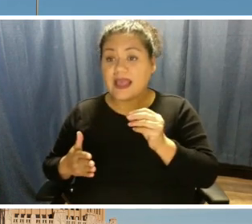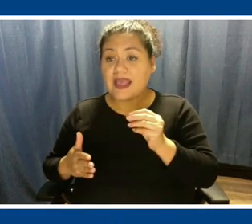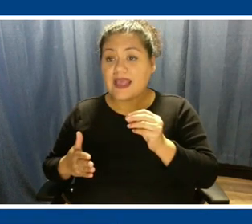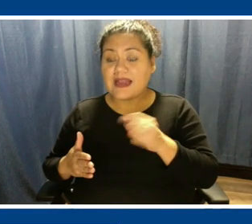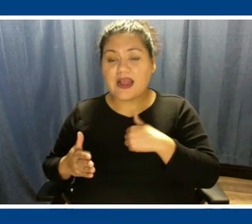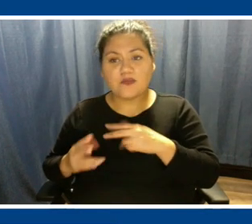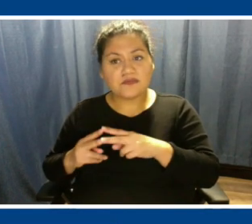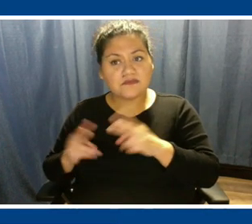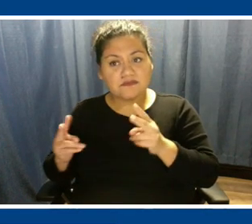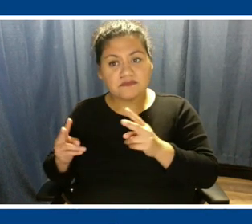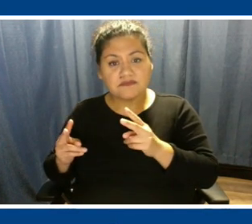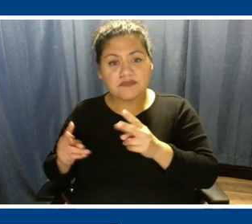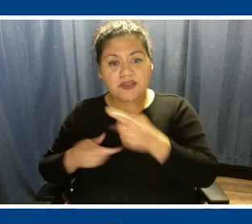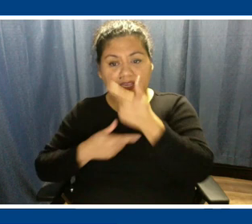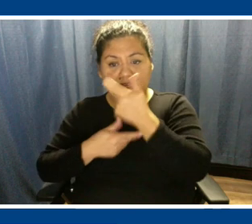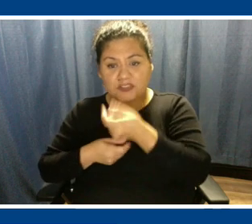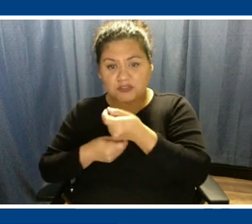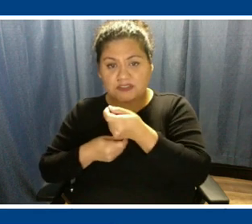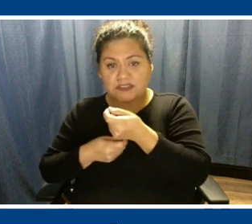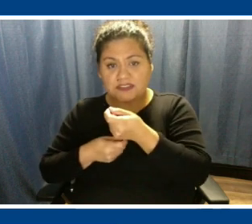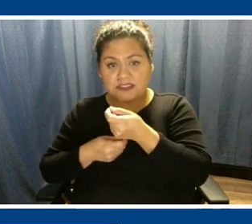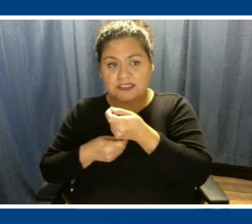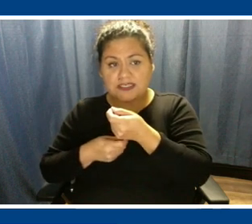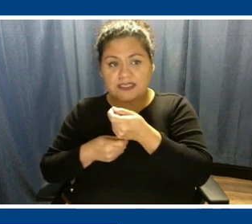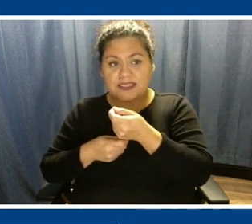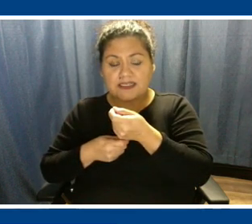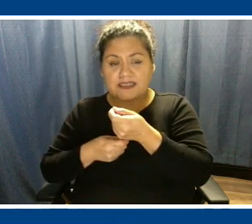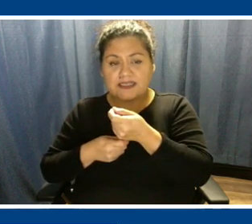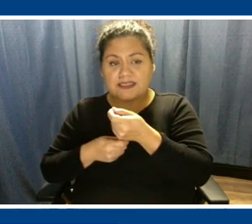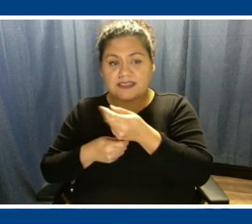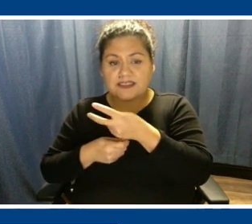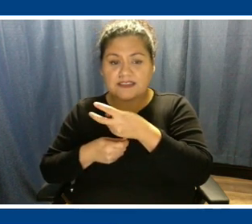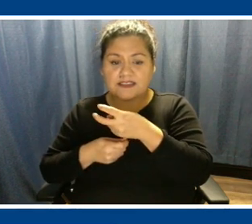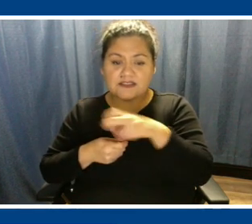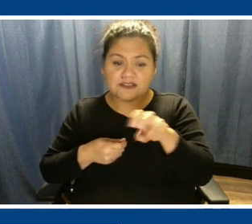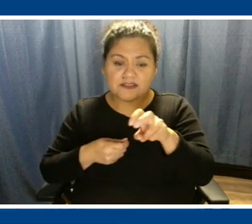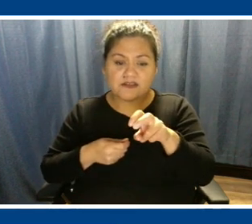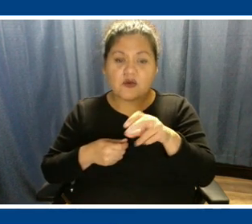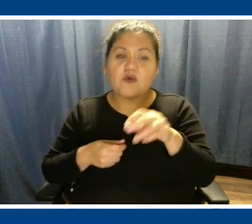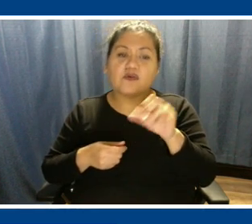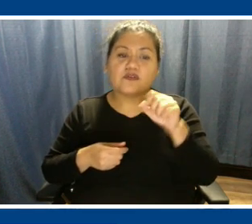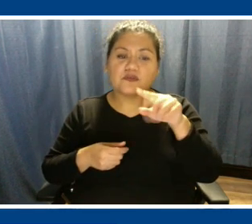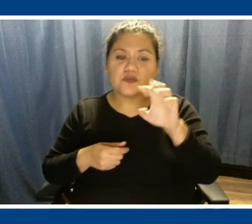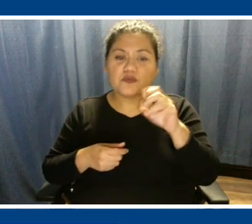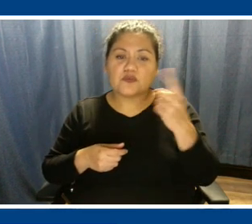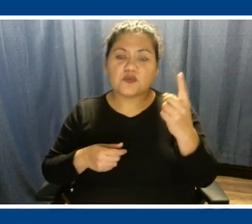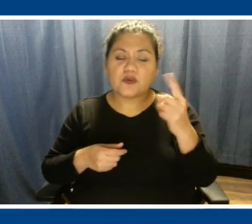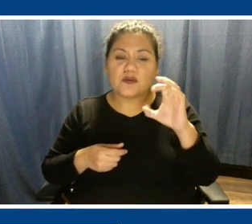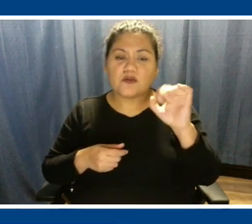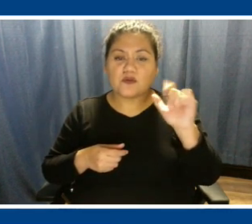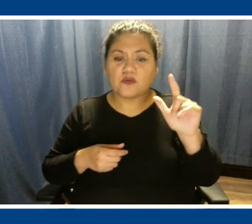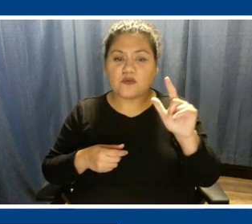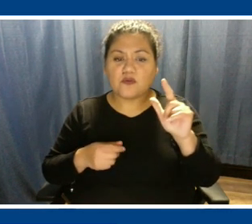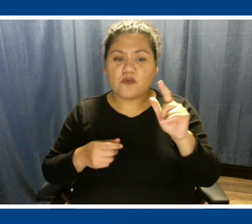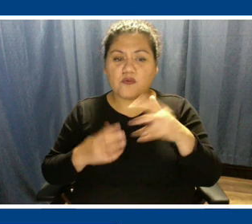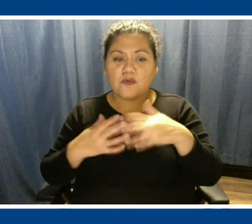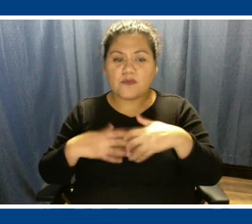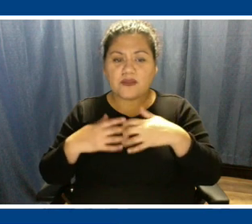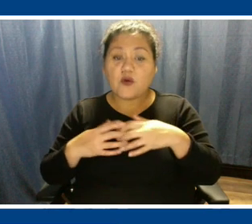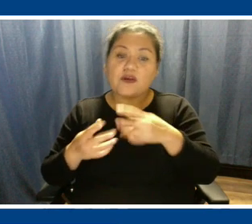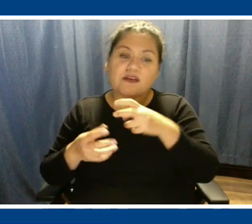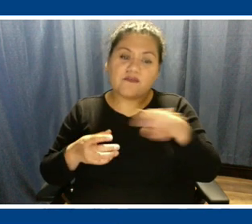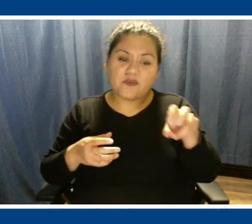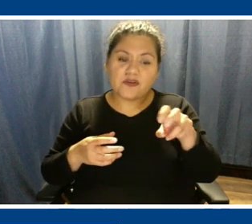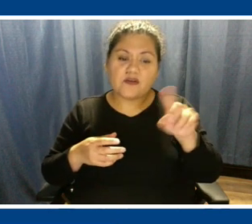interested in converting, shutting down spruce one coal plant and converting only